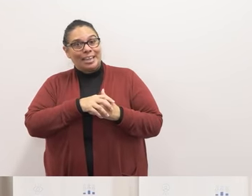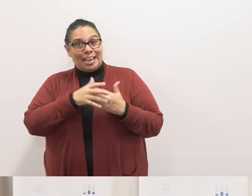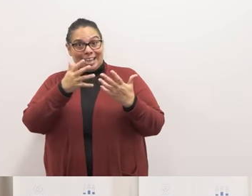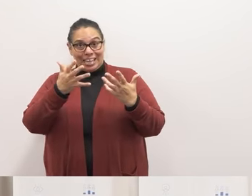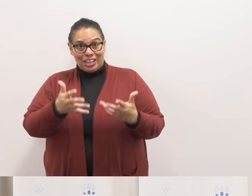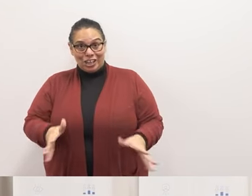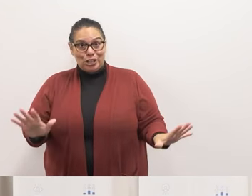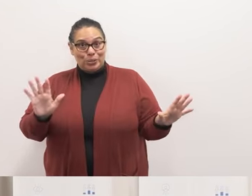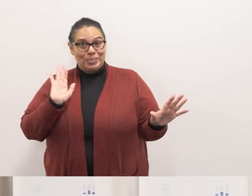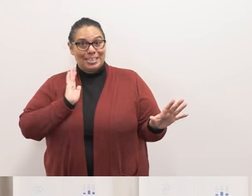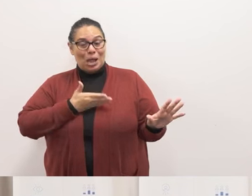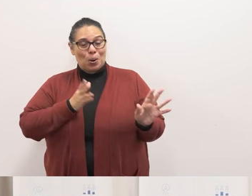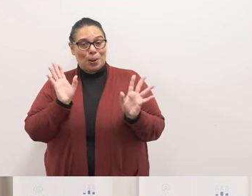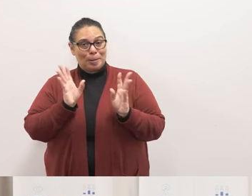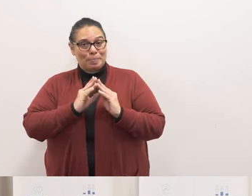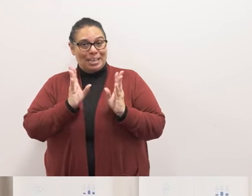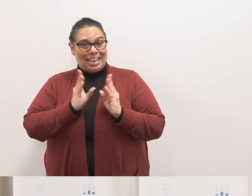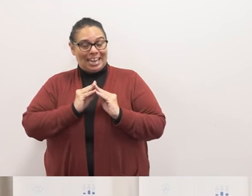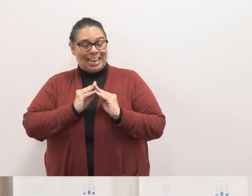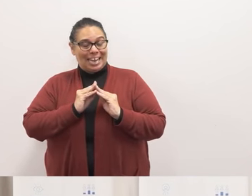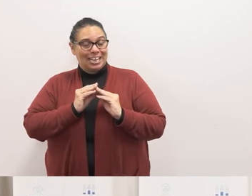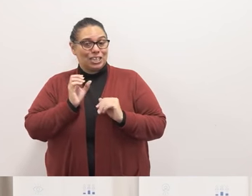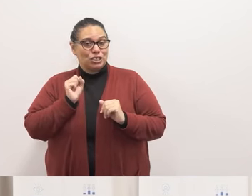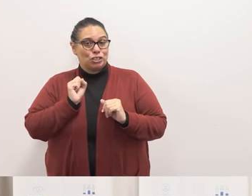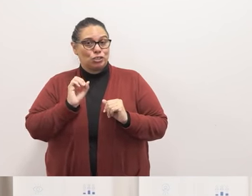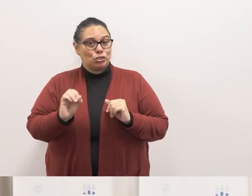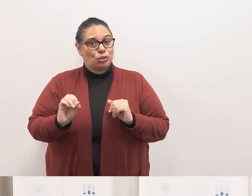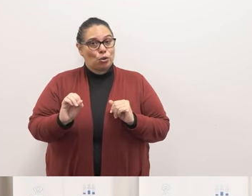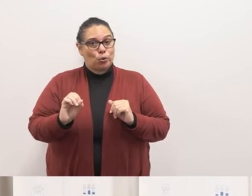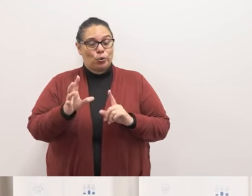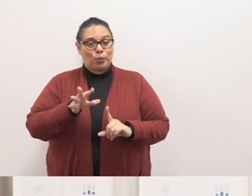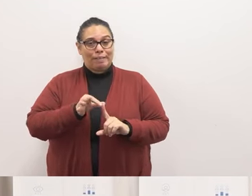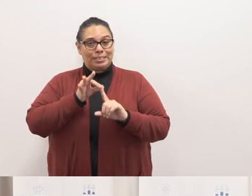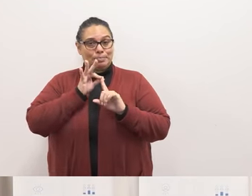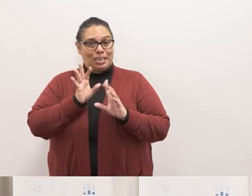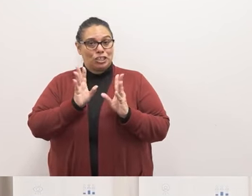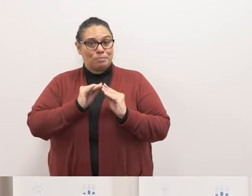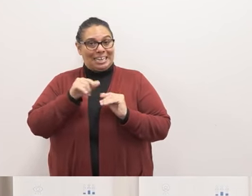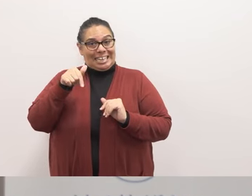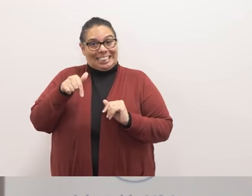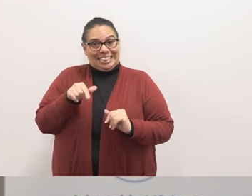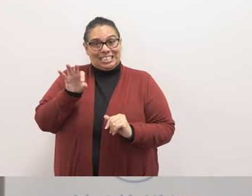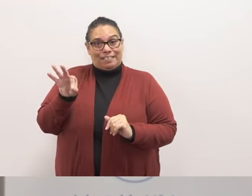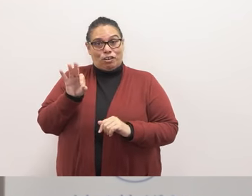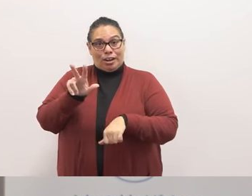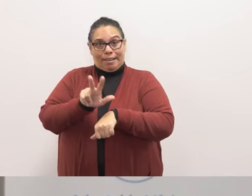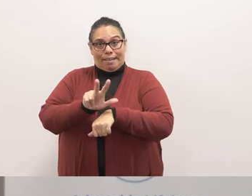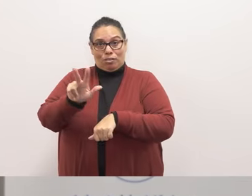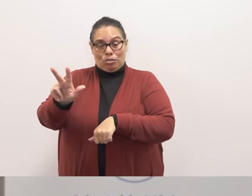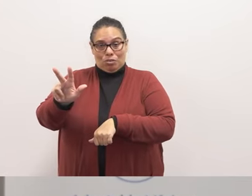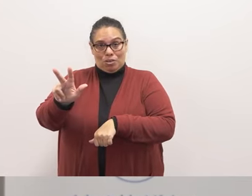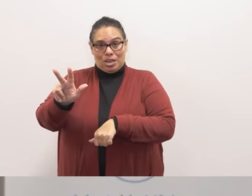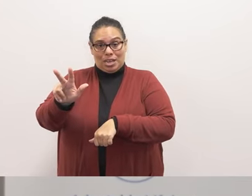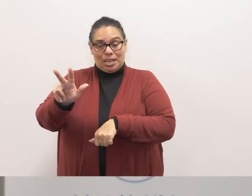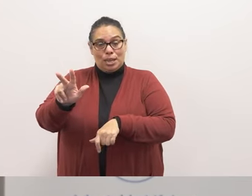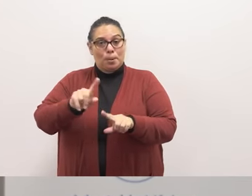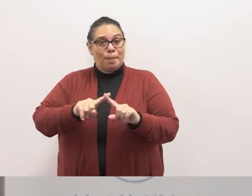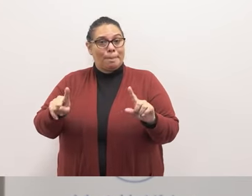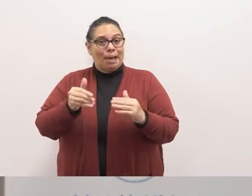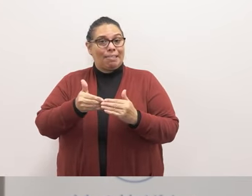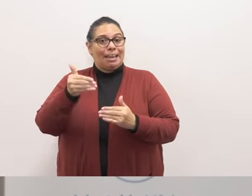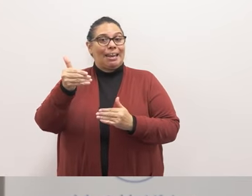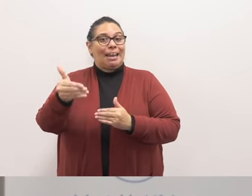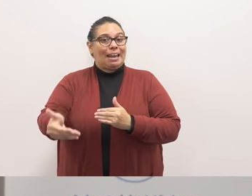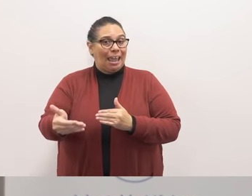concludes our meeting so we have a special meeting this friday at three o'clock but our next